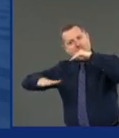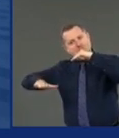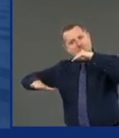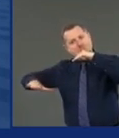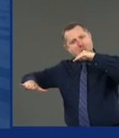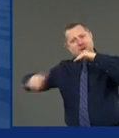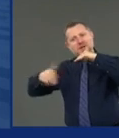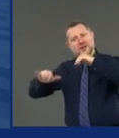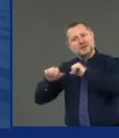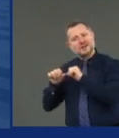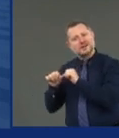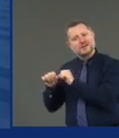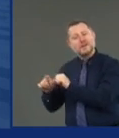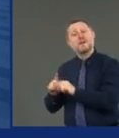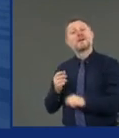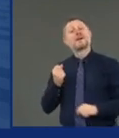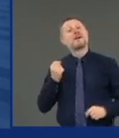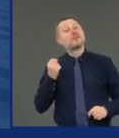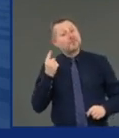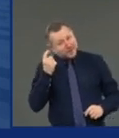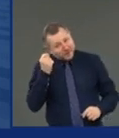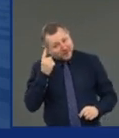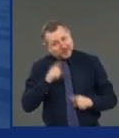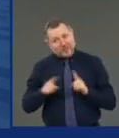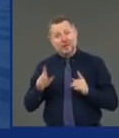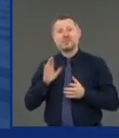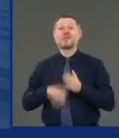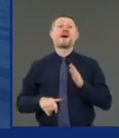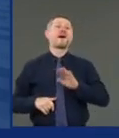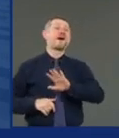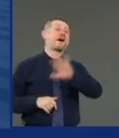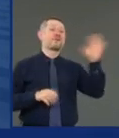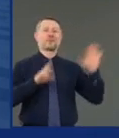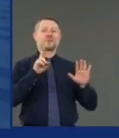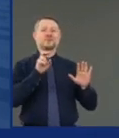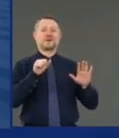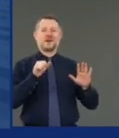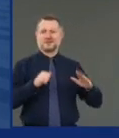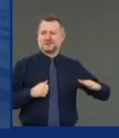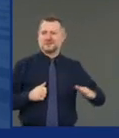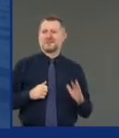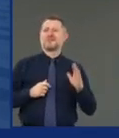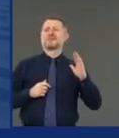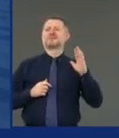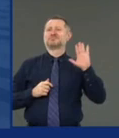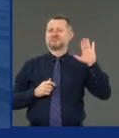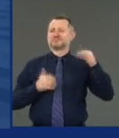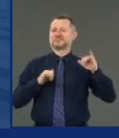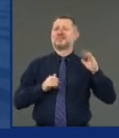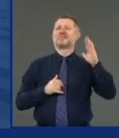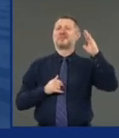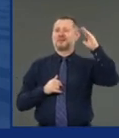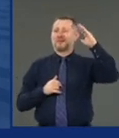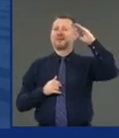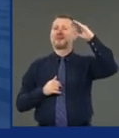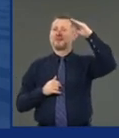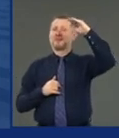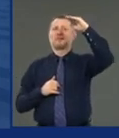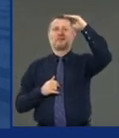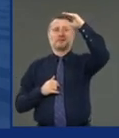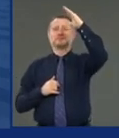different than what we're seeing in some other parts of the nation, where you see the curve either going up or